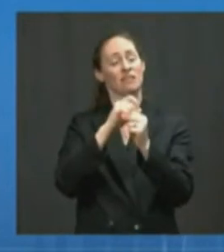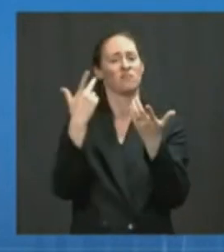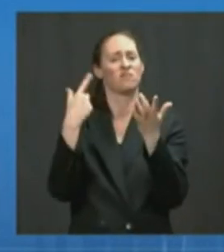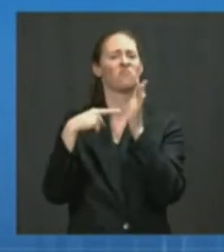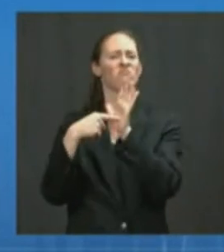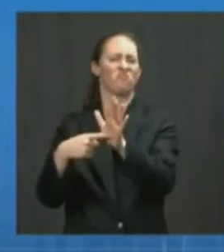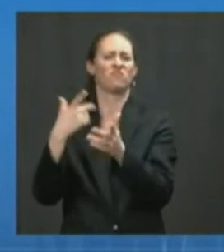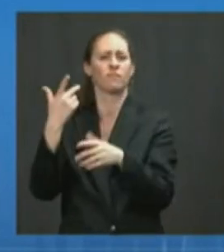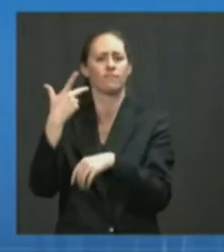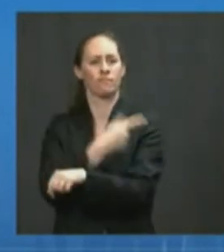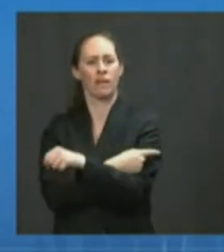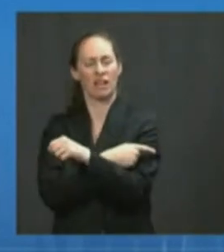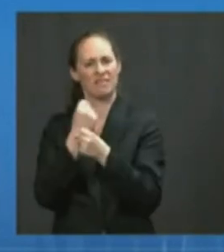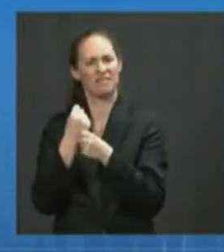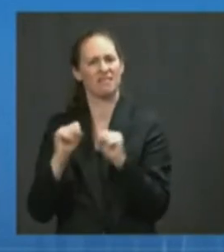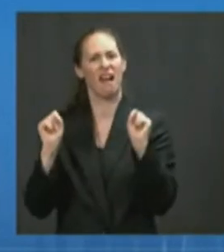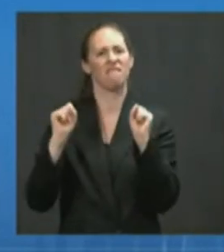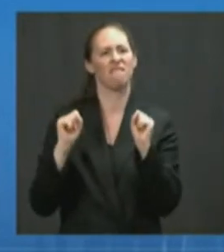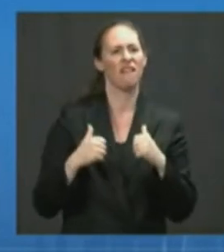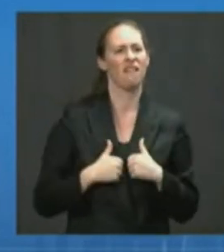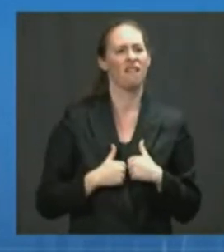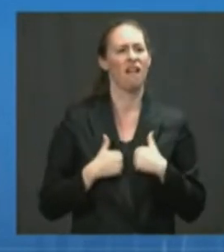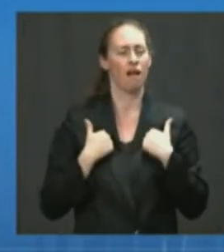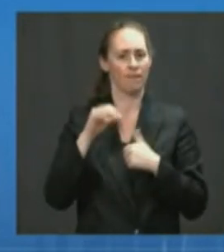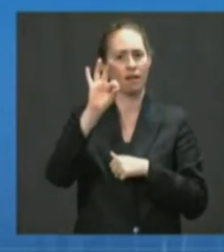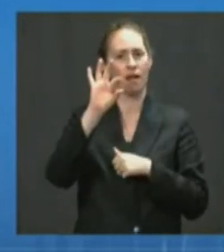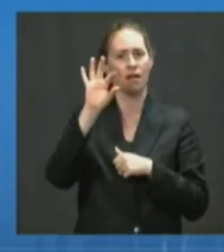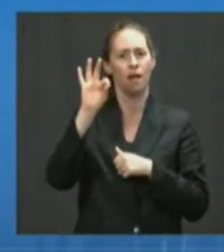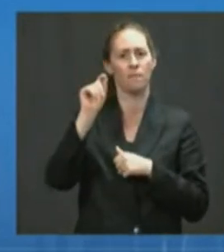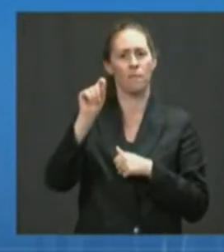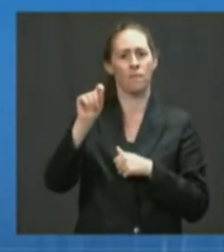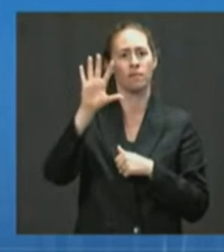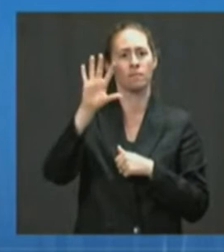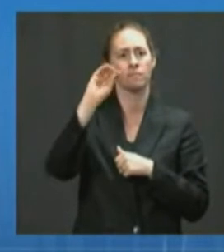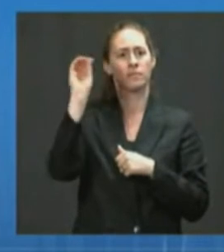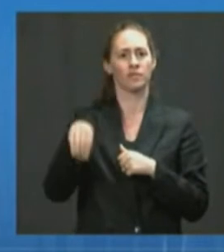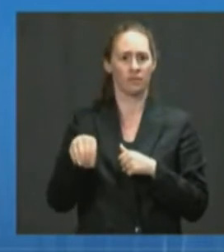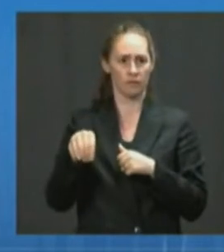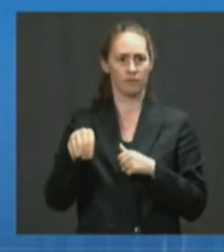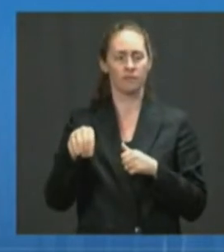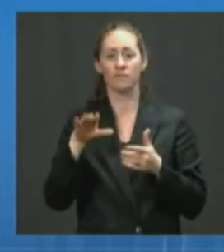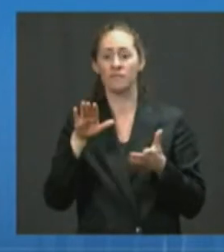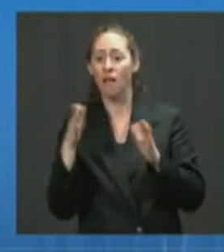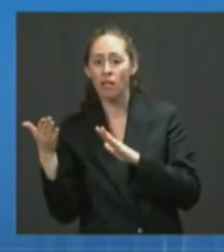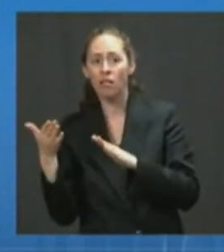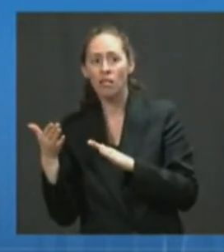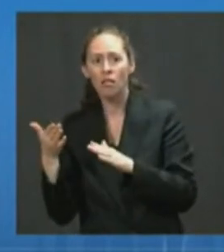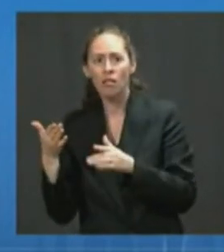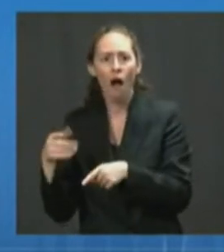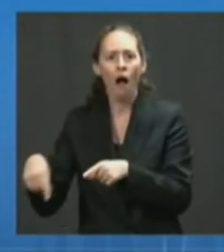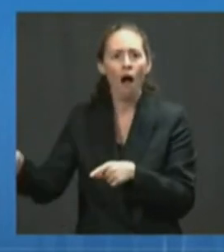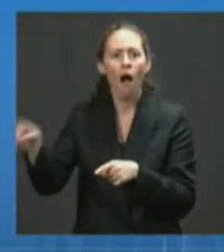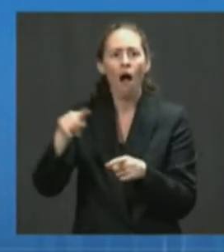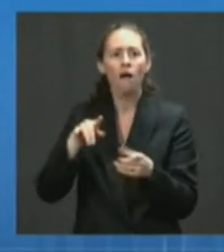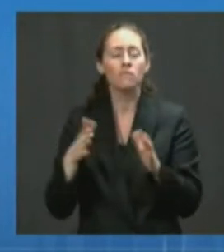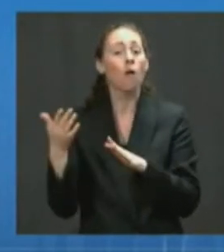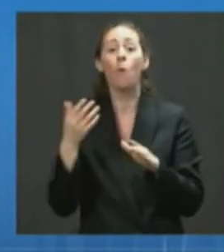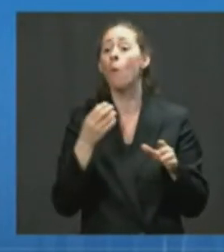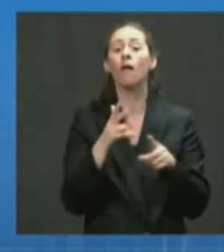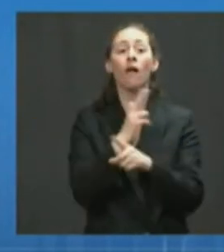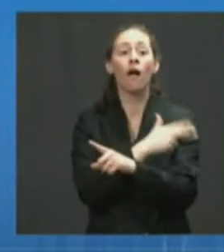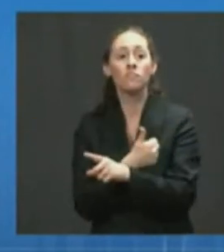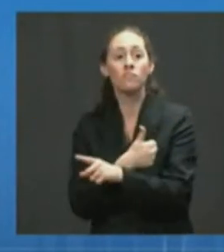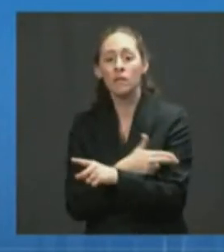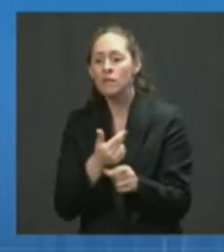99.5% of COVID-19 deaths and 97% of hospitalizations are among the unvaccinated. It's